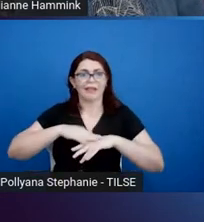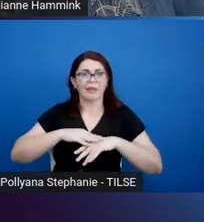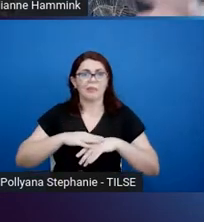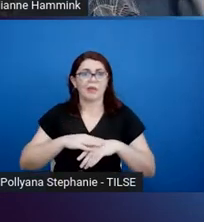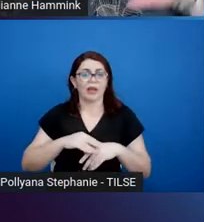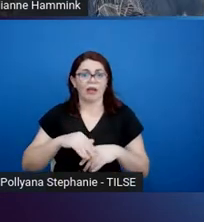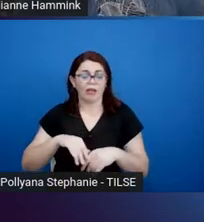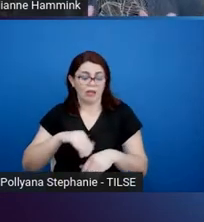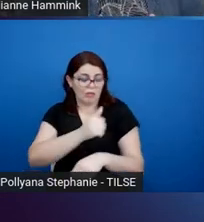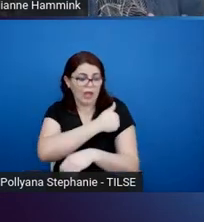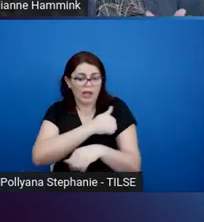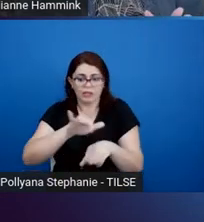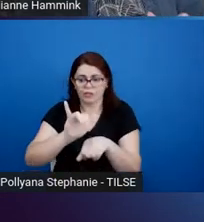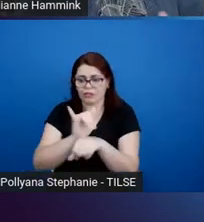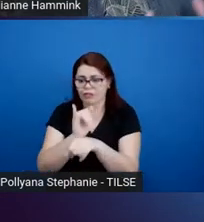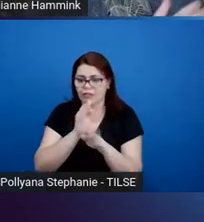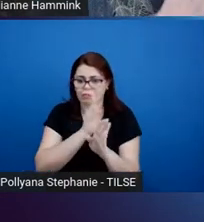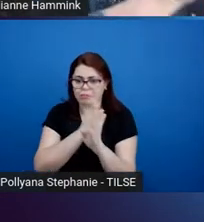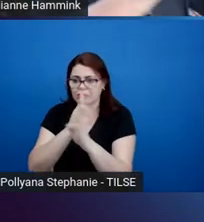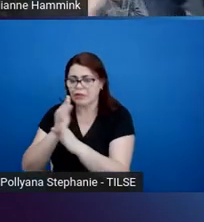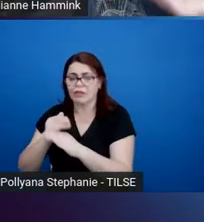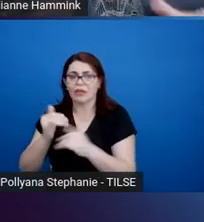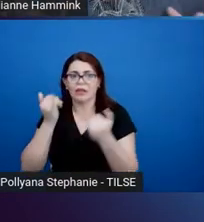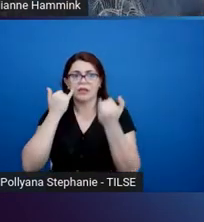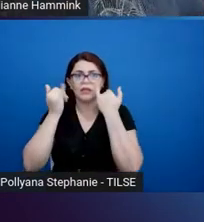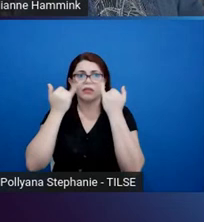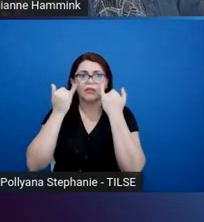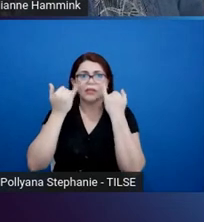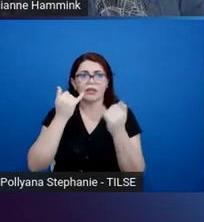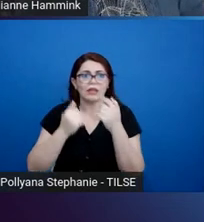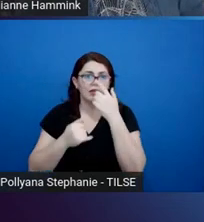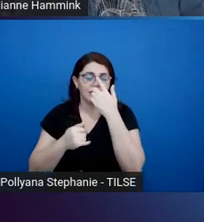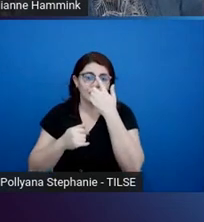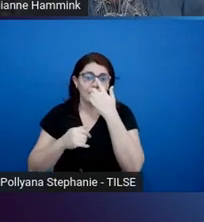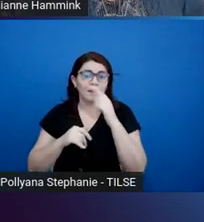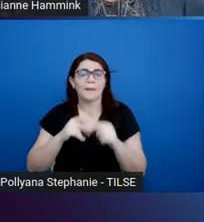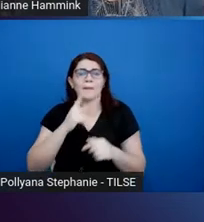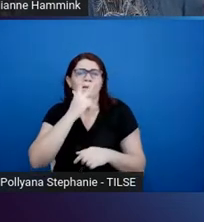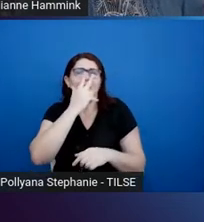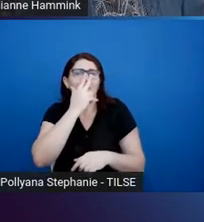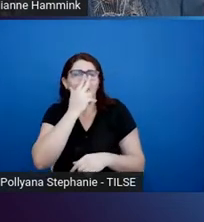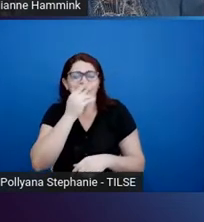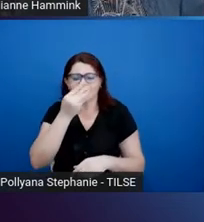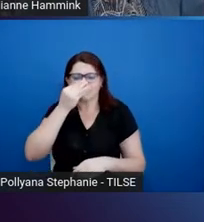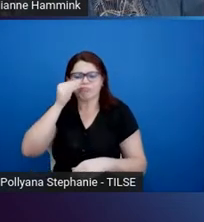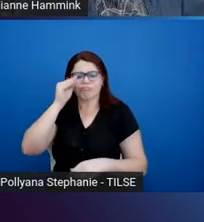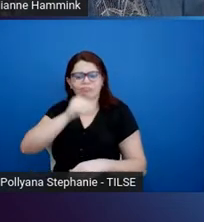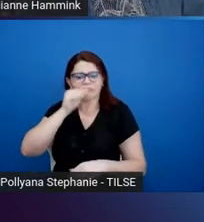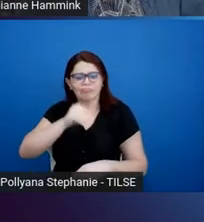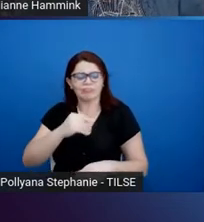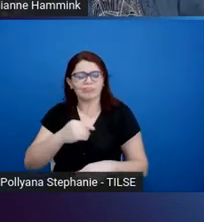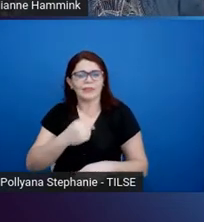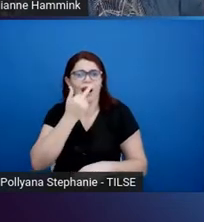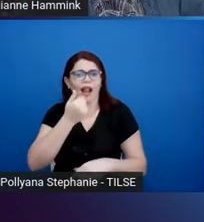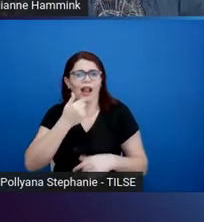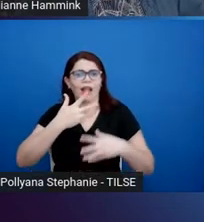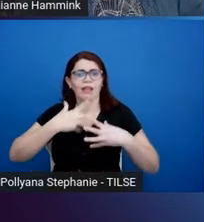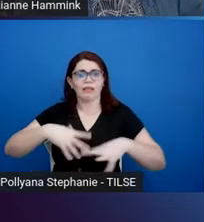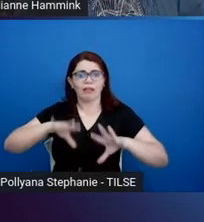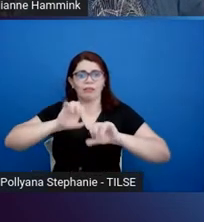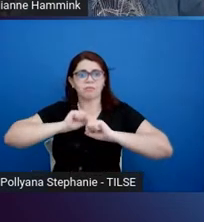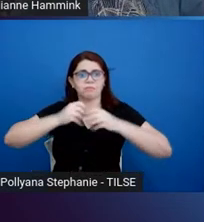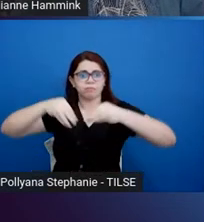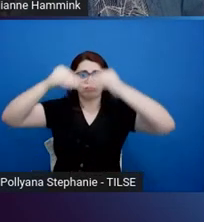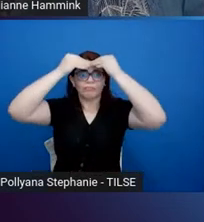the information, which means they're, they may be going around the language acquisition part that we thought was just an innate part of EMI.